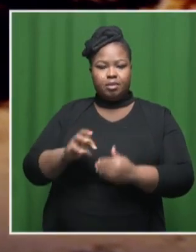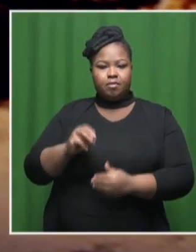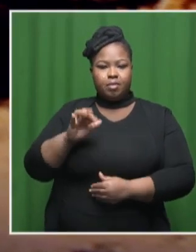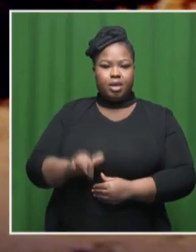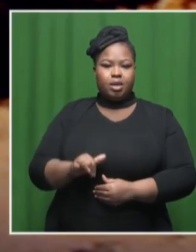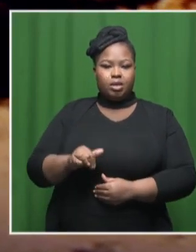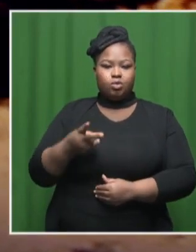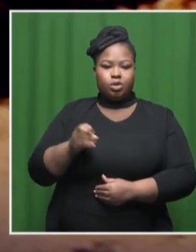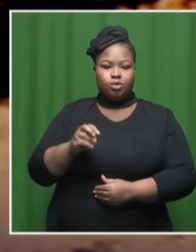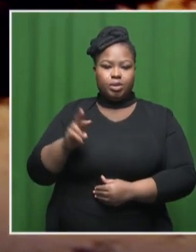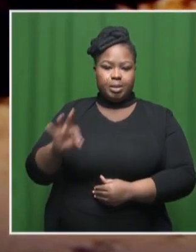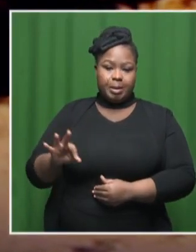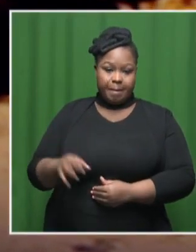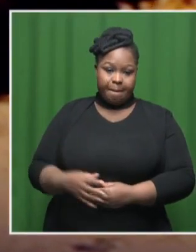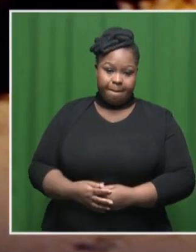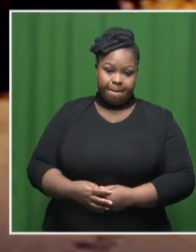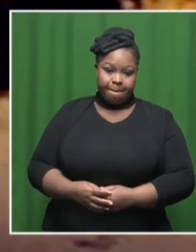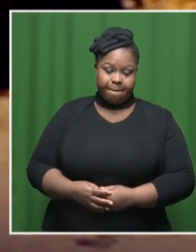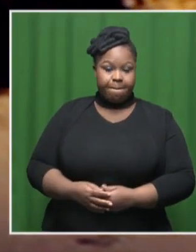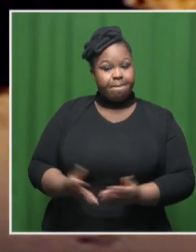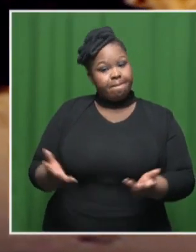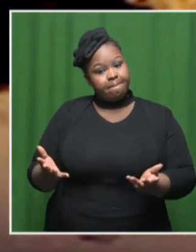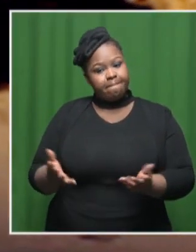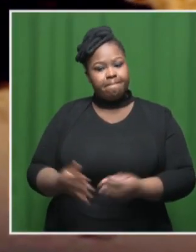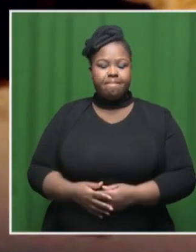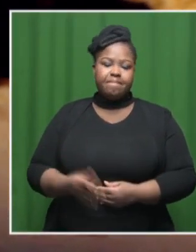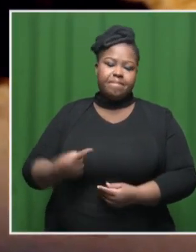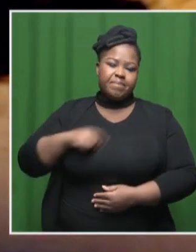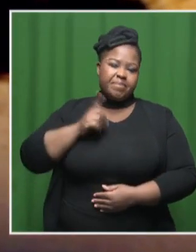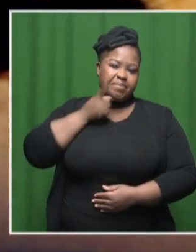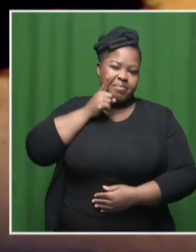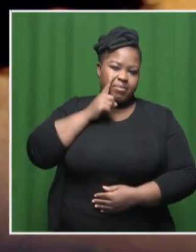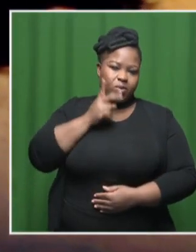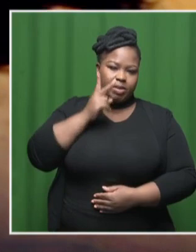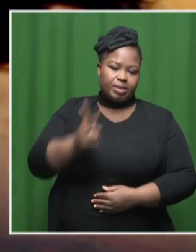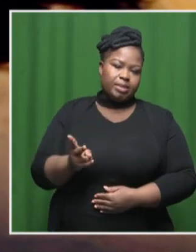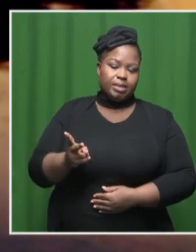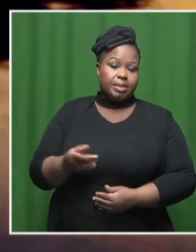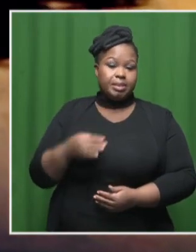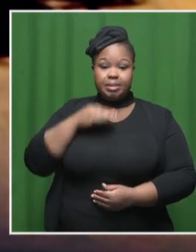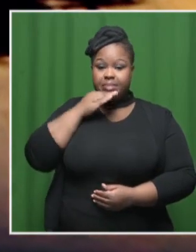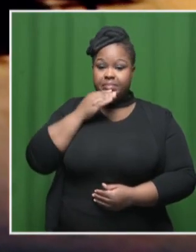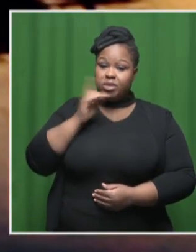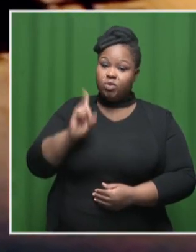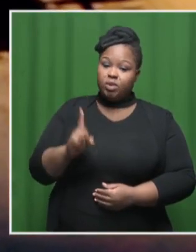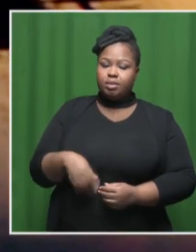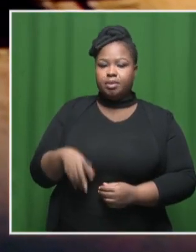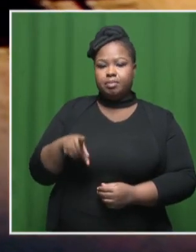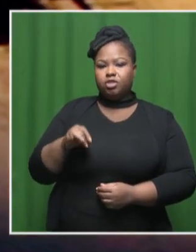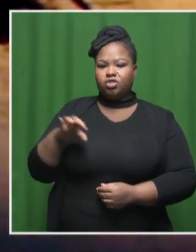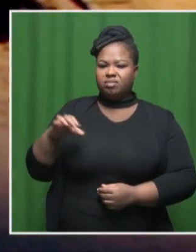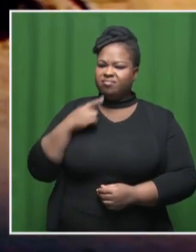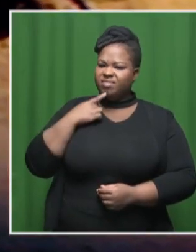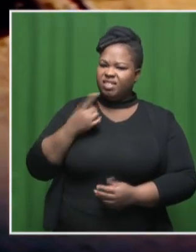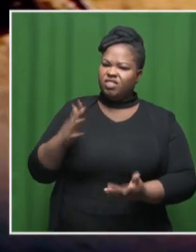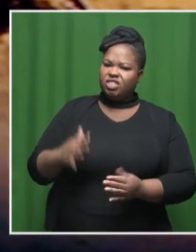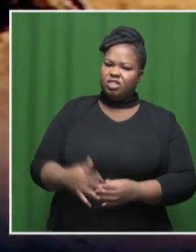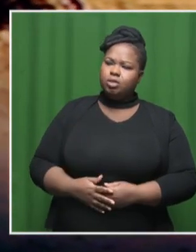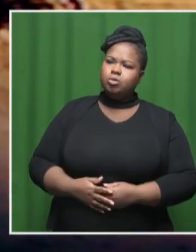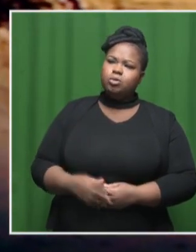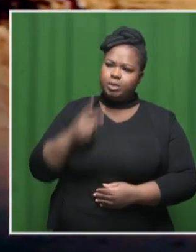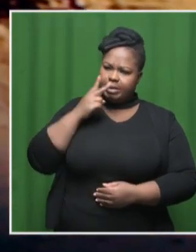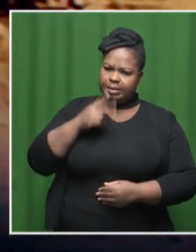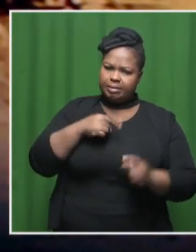the month of May. And obviously, we wait to see, you know, what all of this will mean. And as Patrick was saying, you know, we look at that